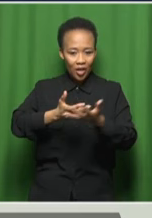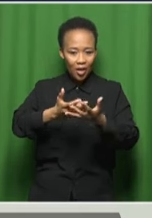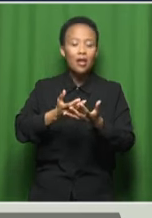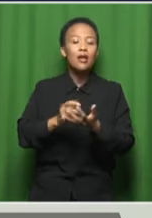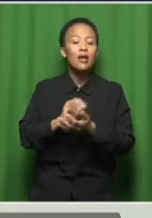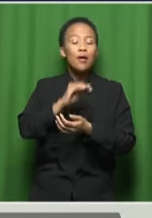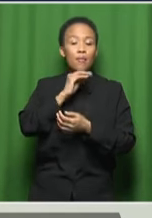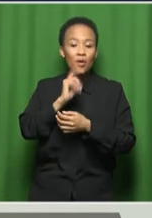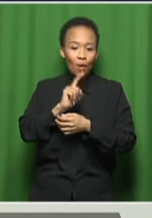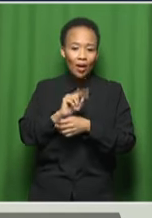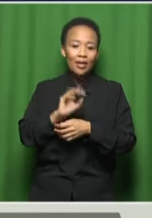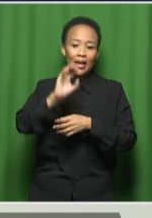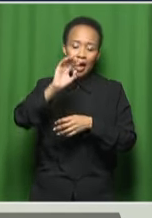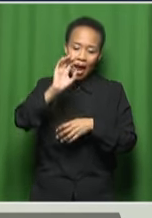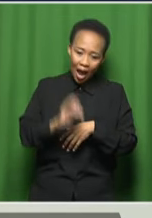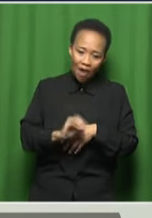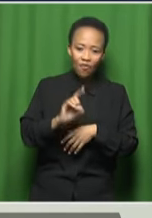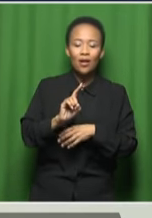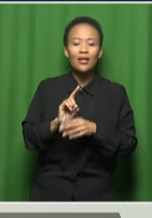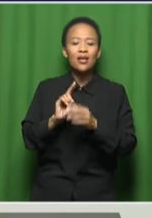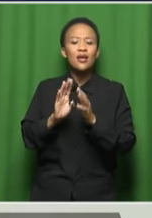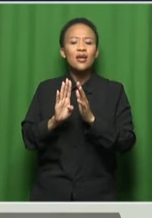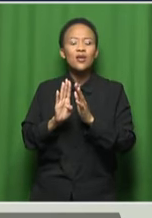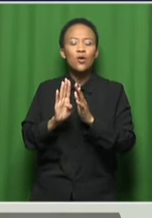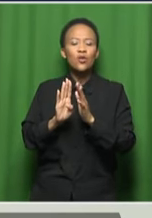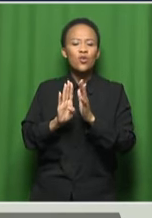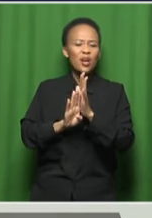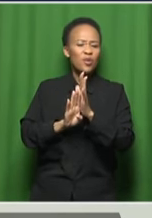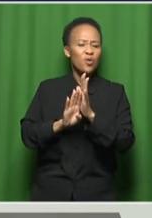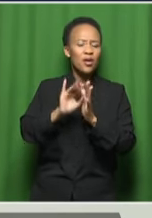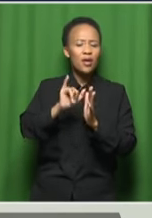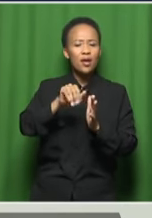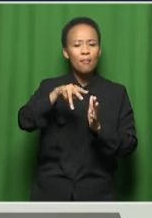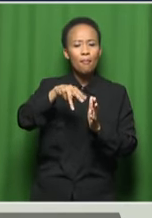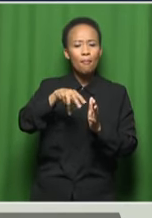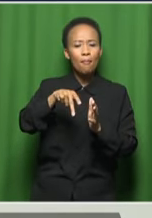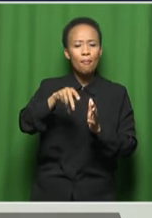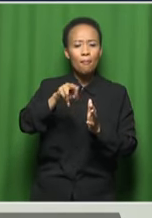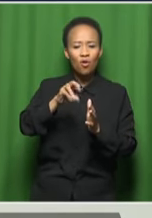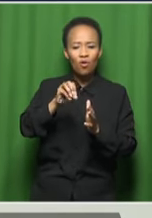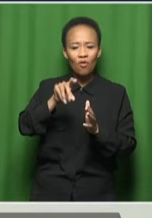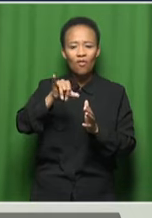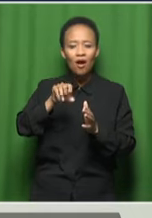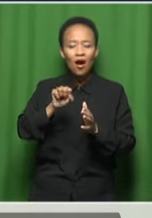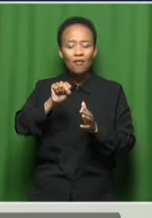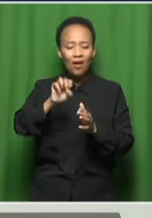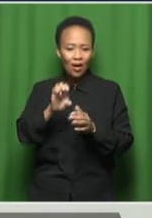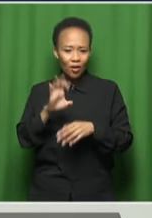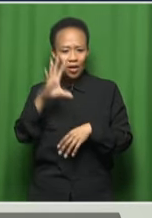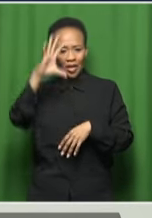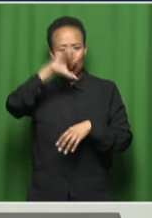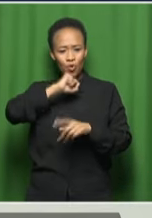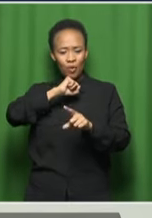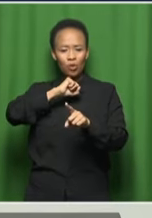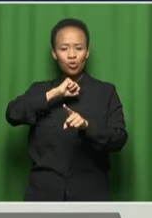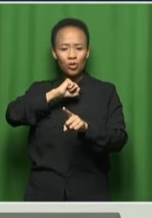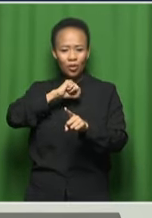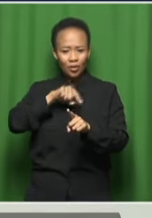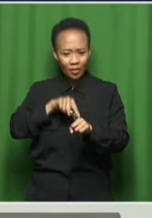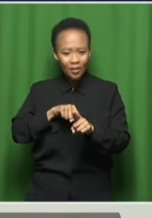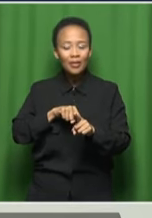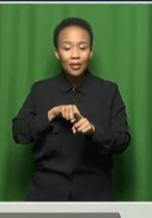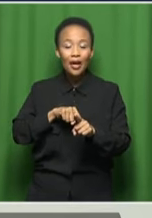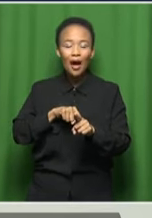really is life. Sure. What happens when your car doesn't break, you know? You call the homie at home.